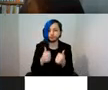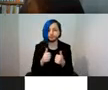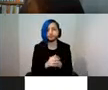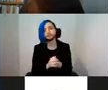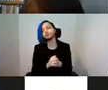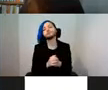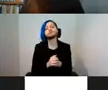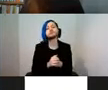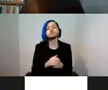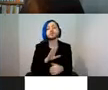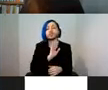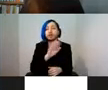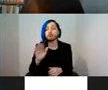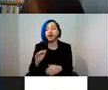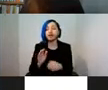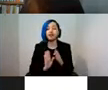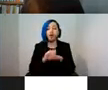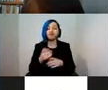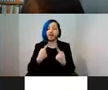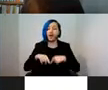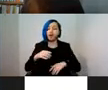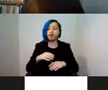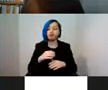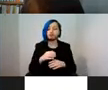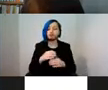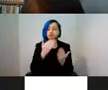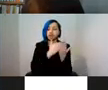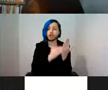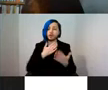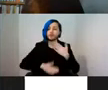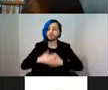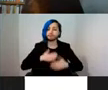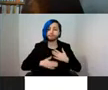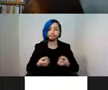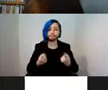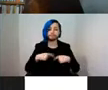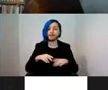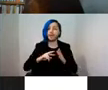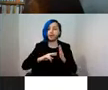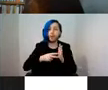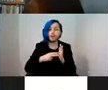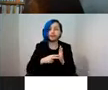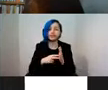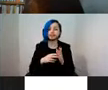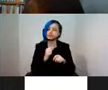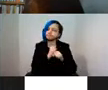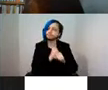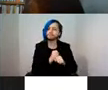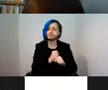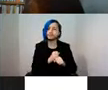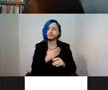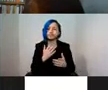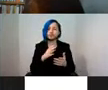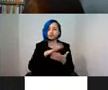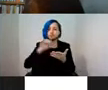I do want to remind everyone of our codes of conduct. This event and its organisers are dedicated to providing a harassment-free experience for everyone, regardless of gender,